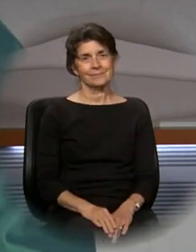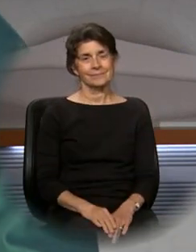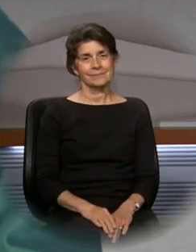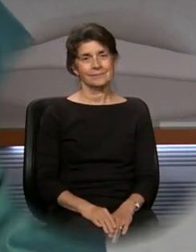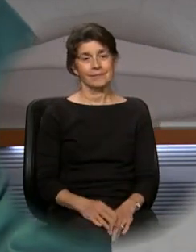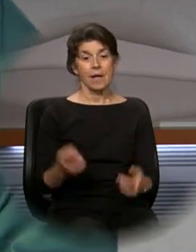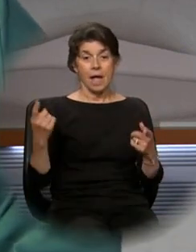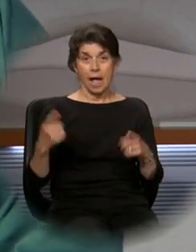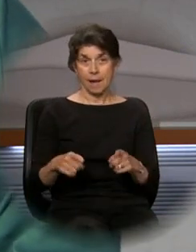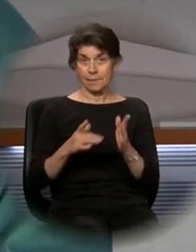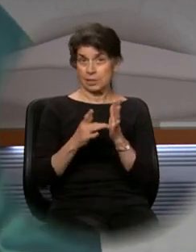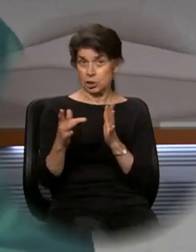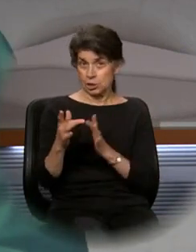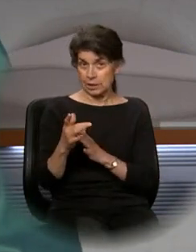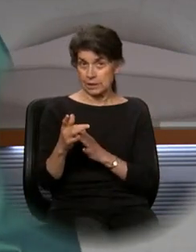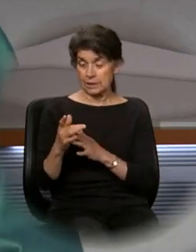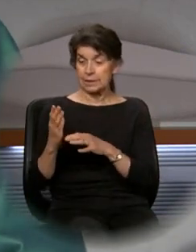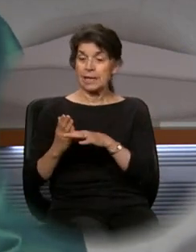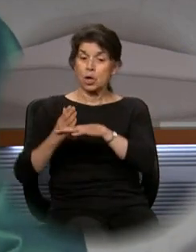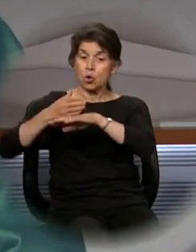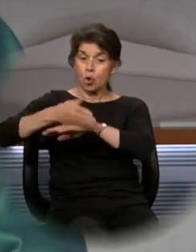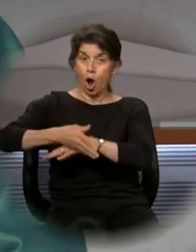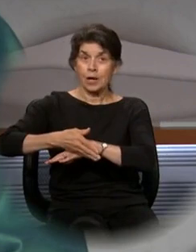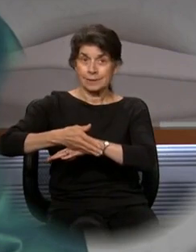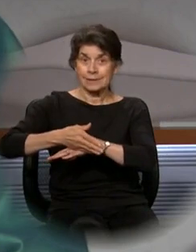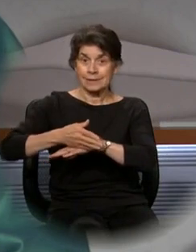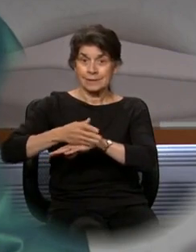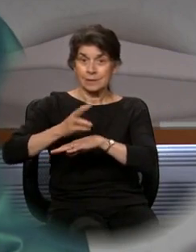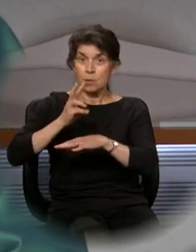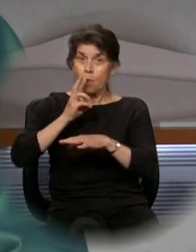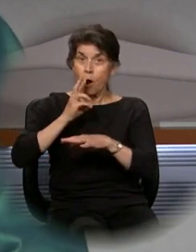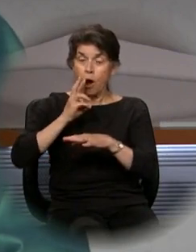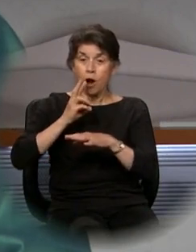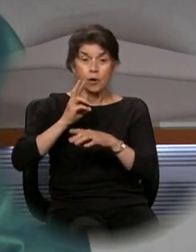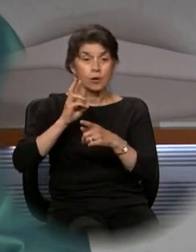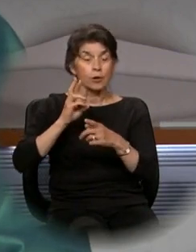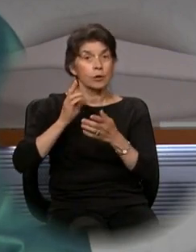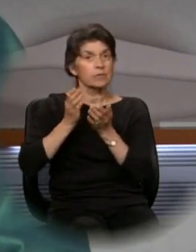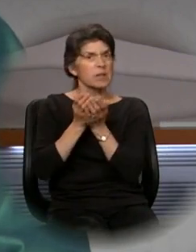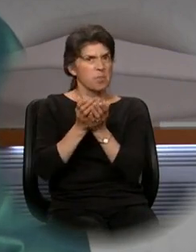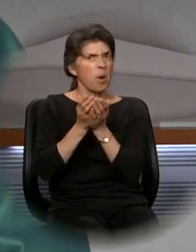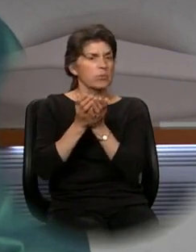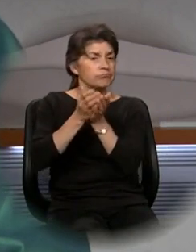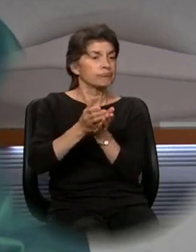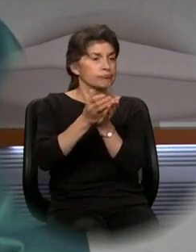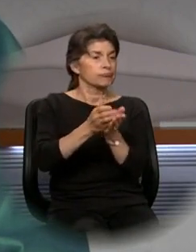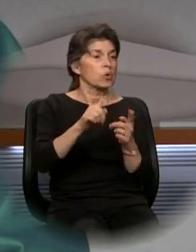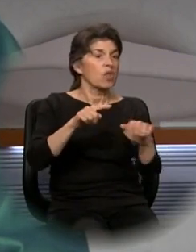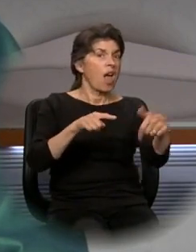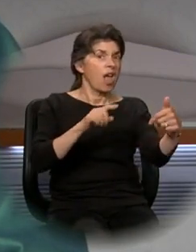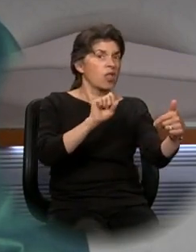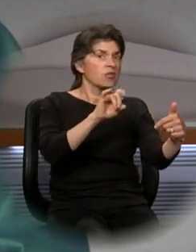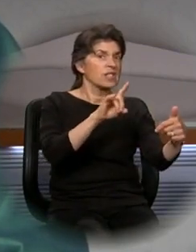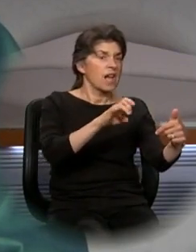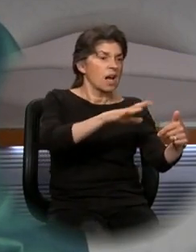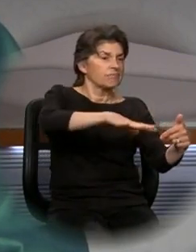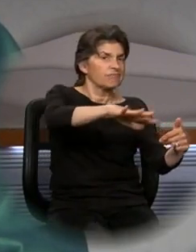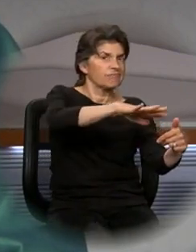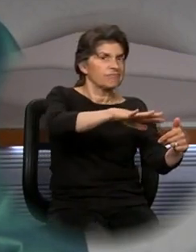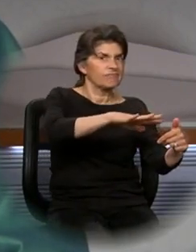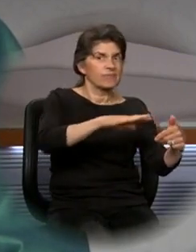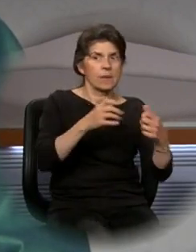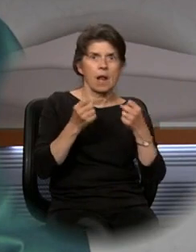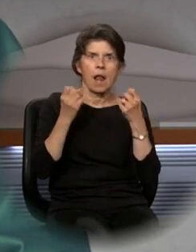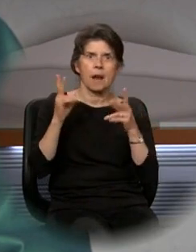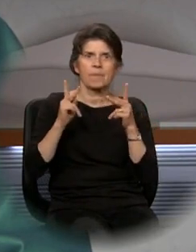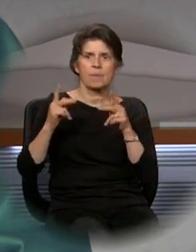When Jesus had crossed again in the boat to the other side, a large crowd gathered around him, and he stayed close to the sea.